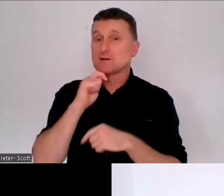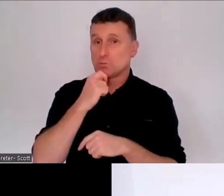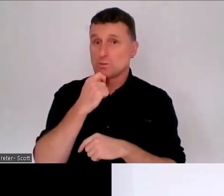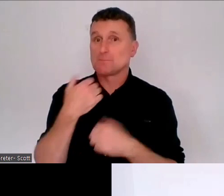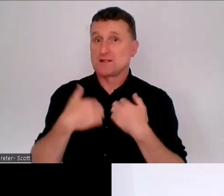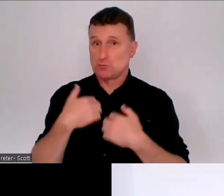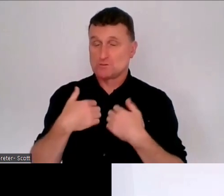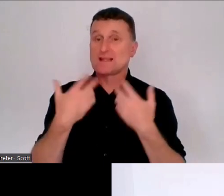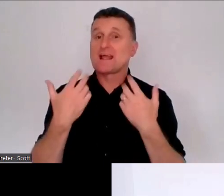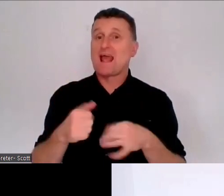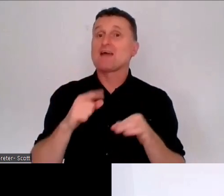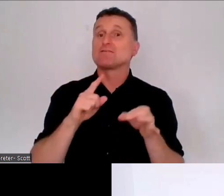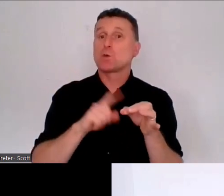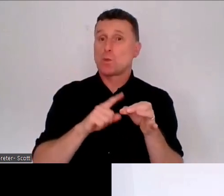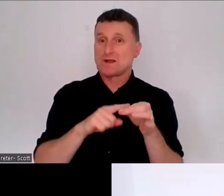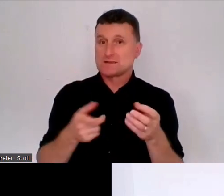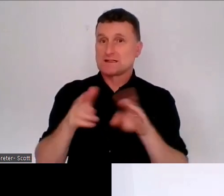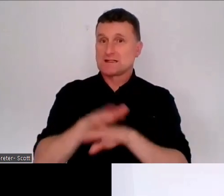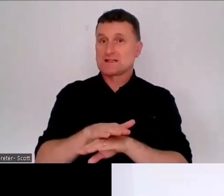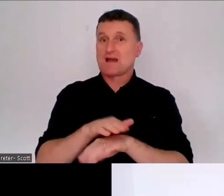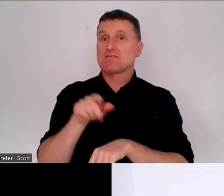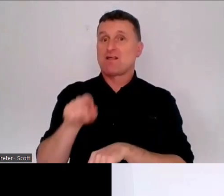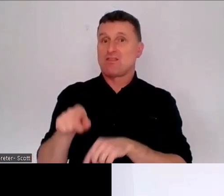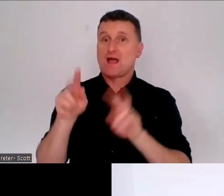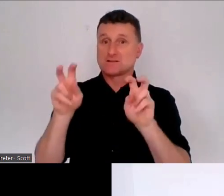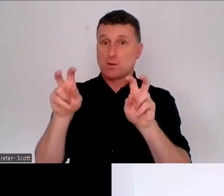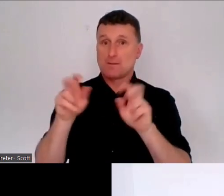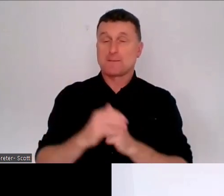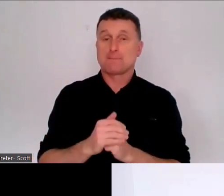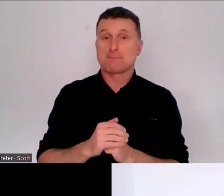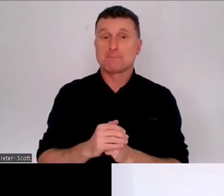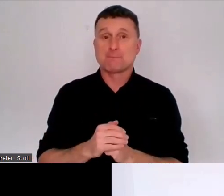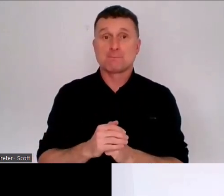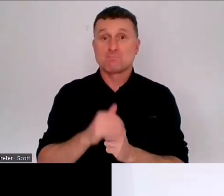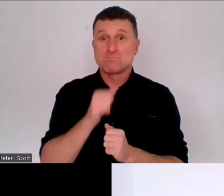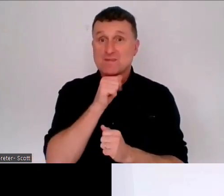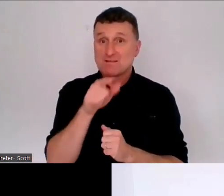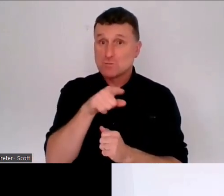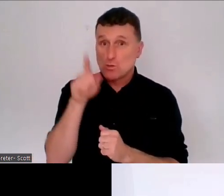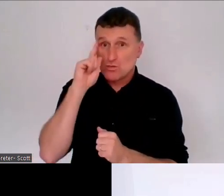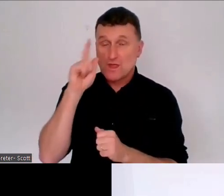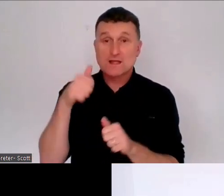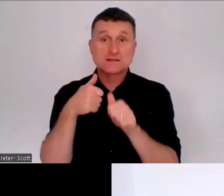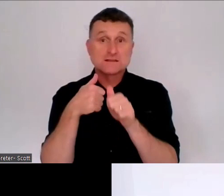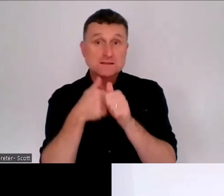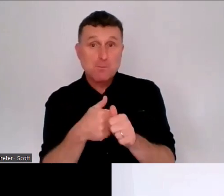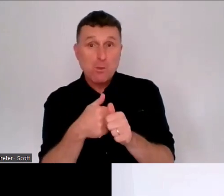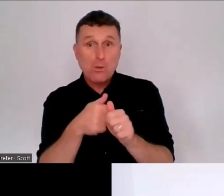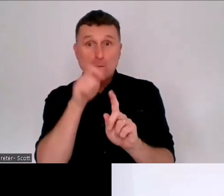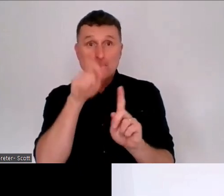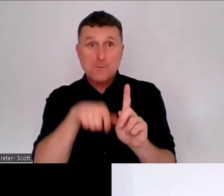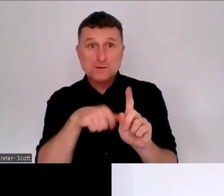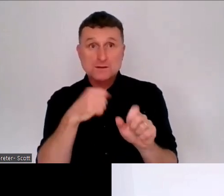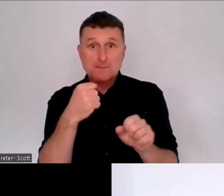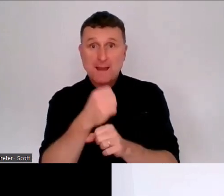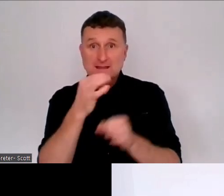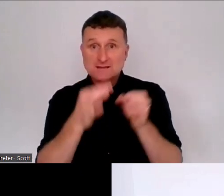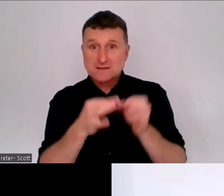about that, about how well you think it has worked and what could make it work better.